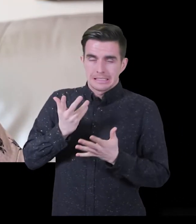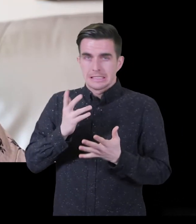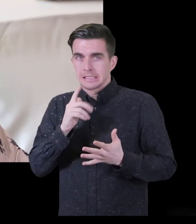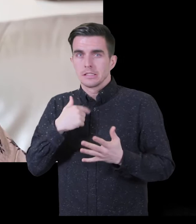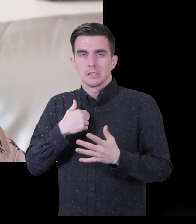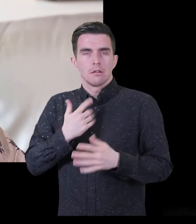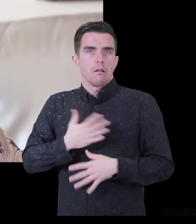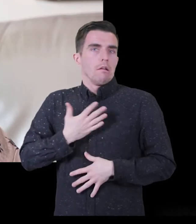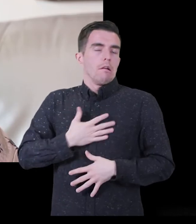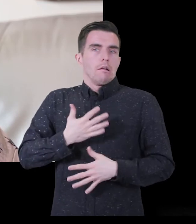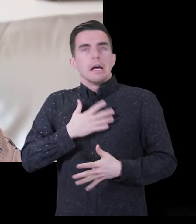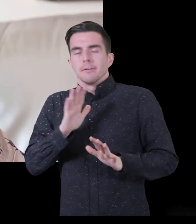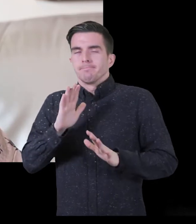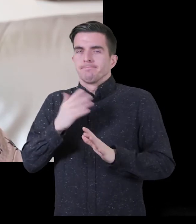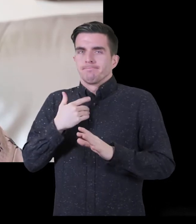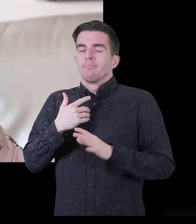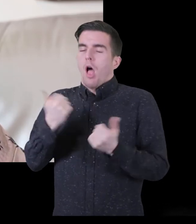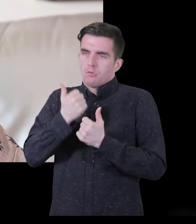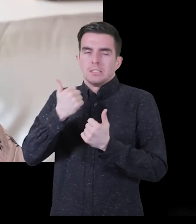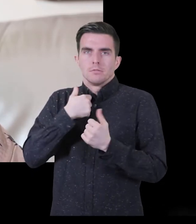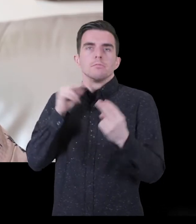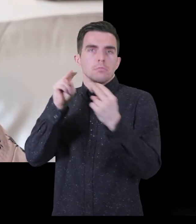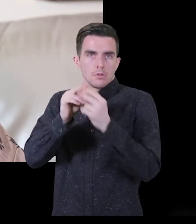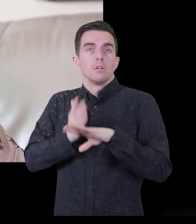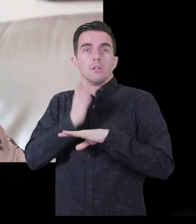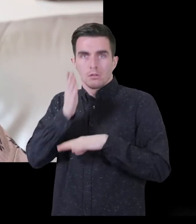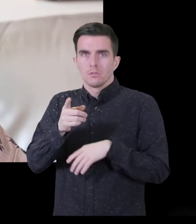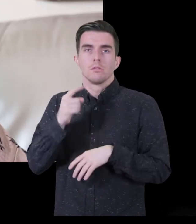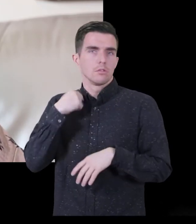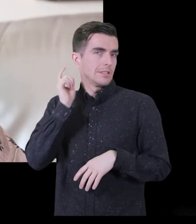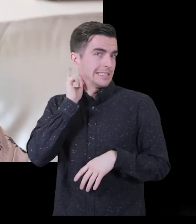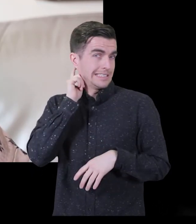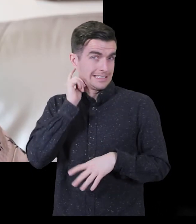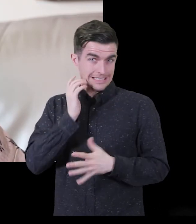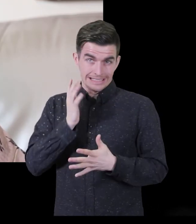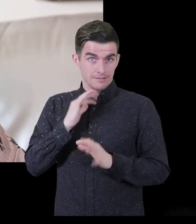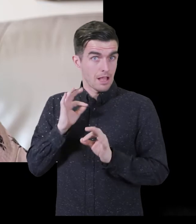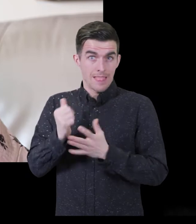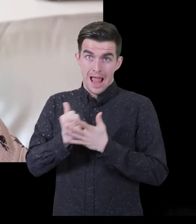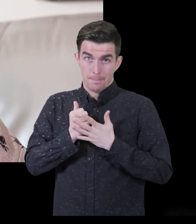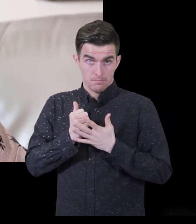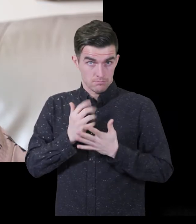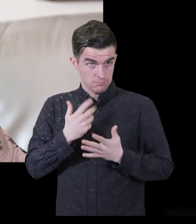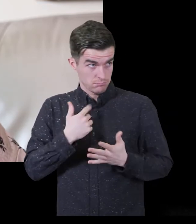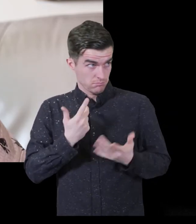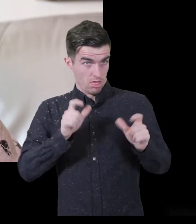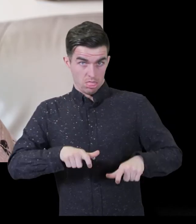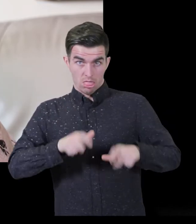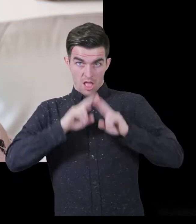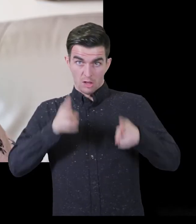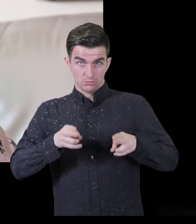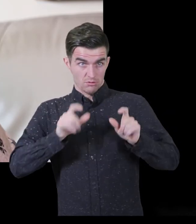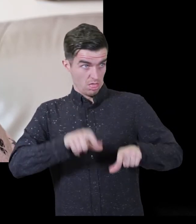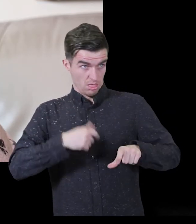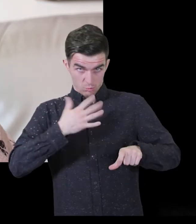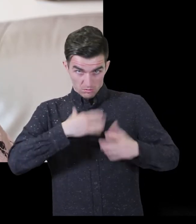about being referred, but I knew in the back of my head that if I didn't take the help from them that I was just going to be left sitting